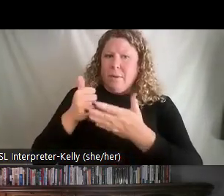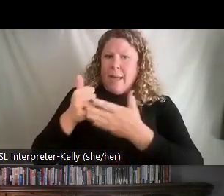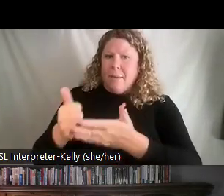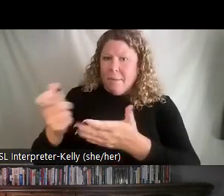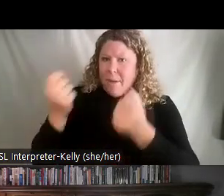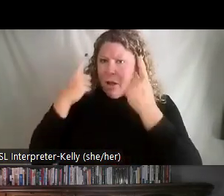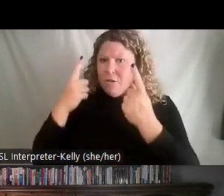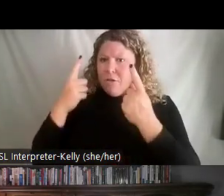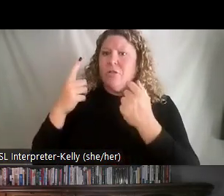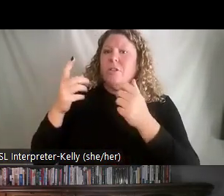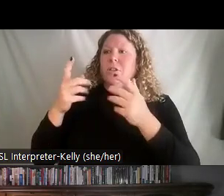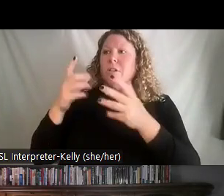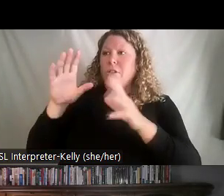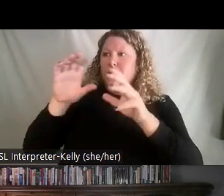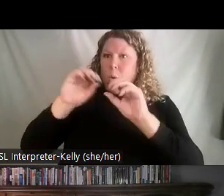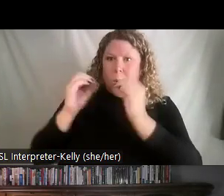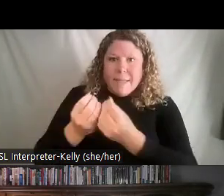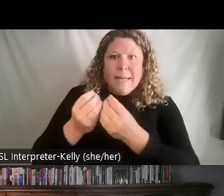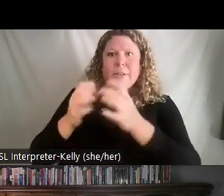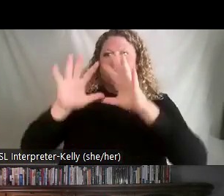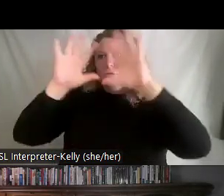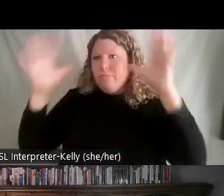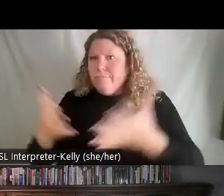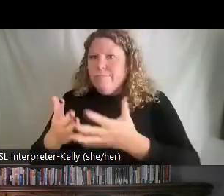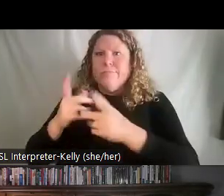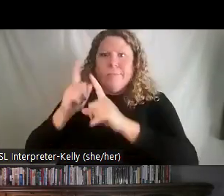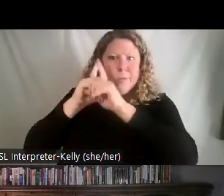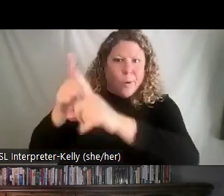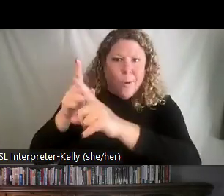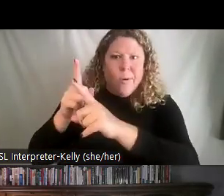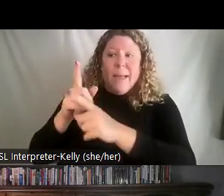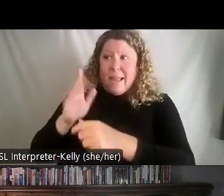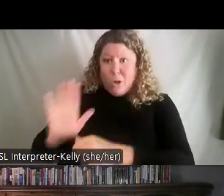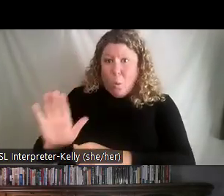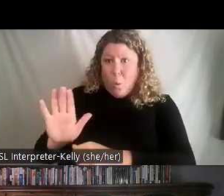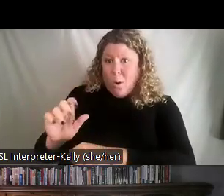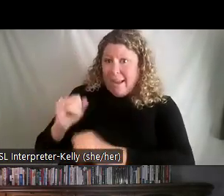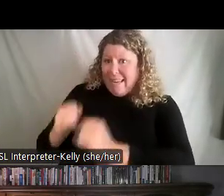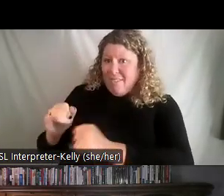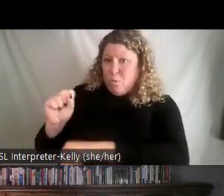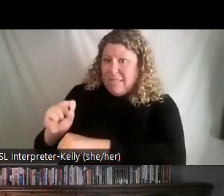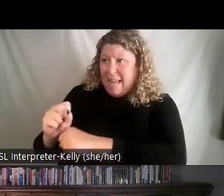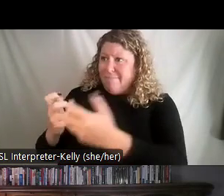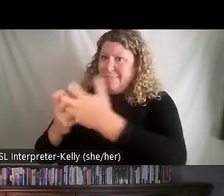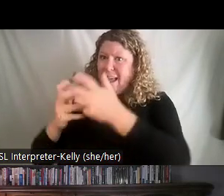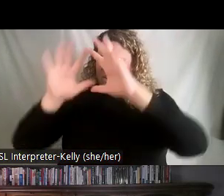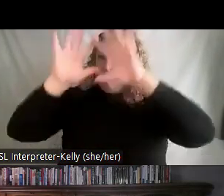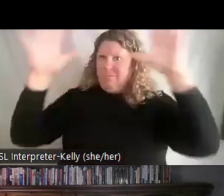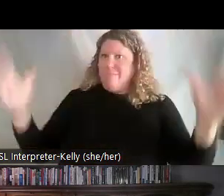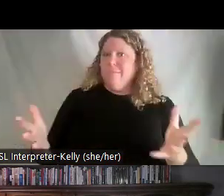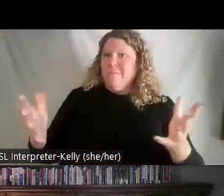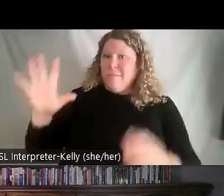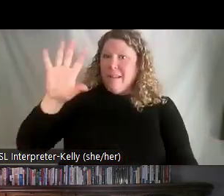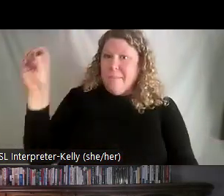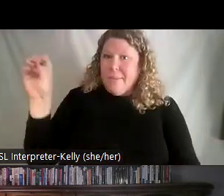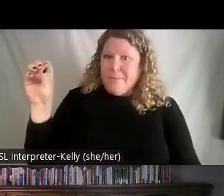the strategic vision of the organization and the goals and how their task aligns with what they're doing. So how does what they're doing align